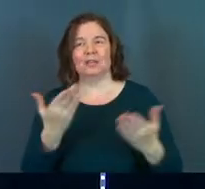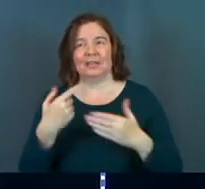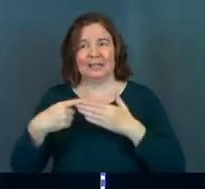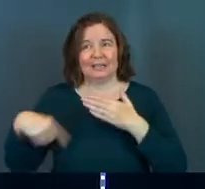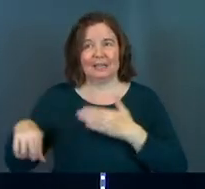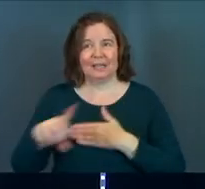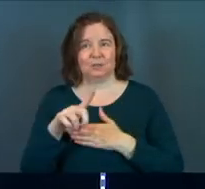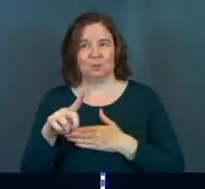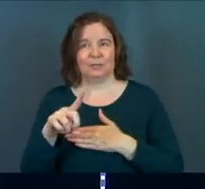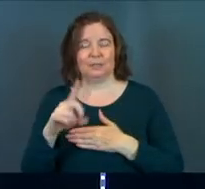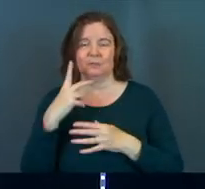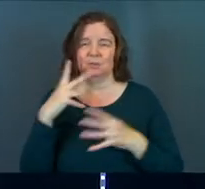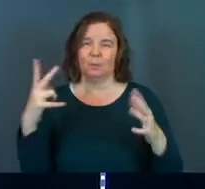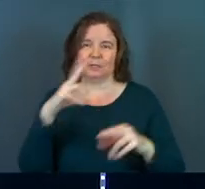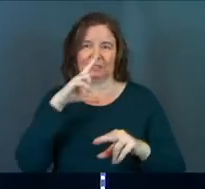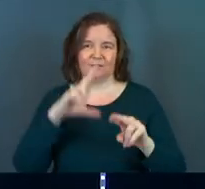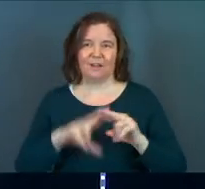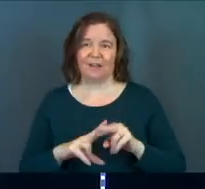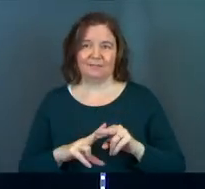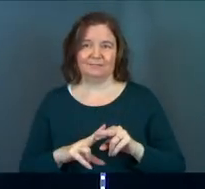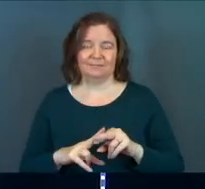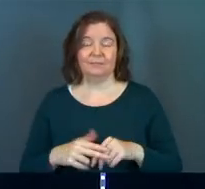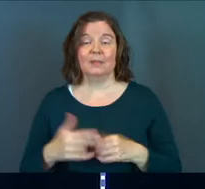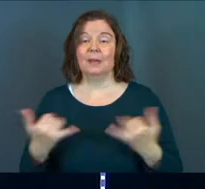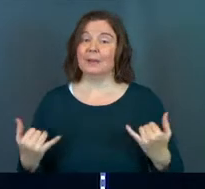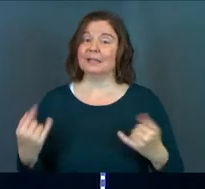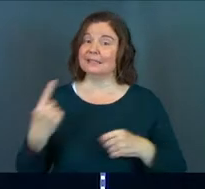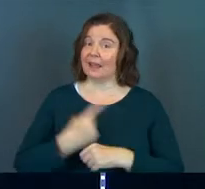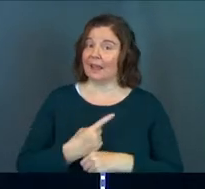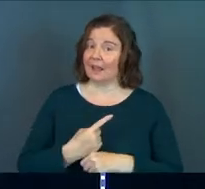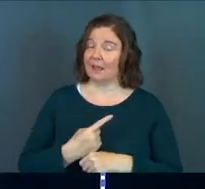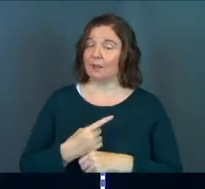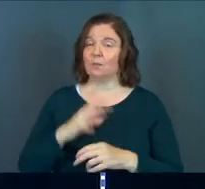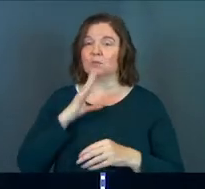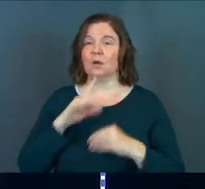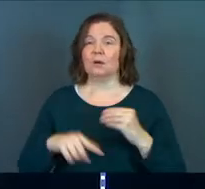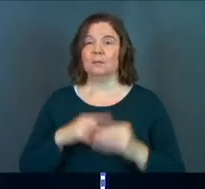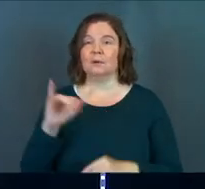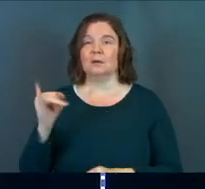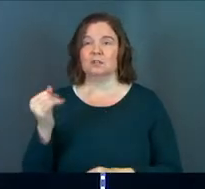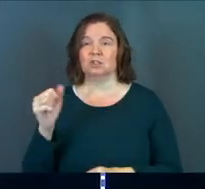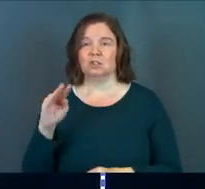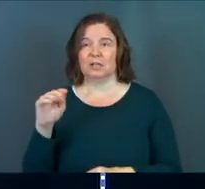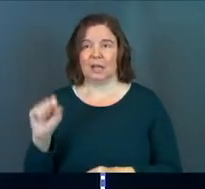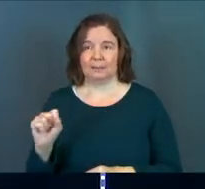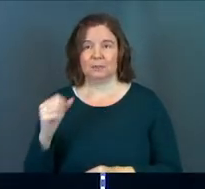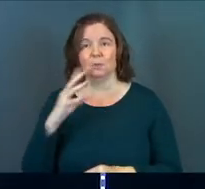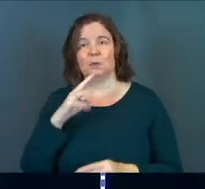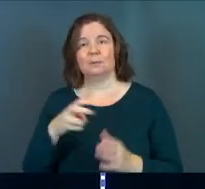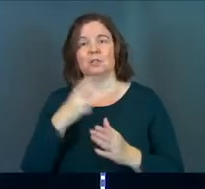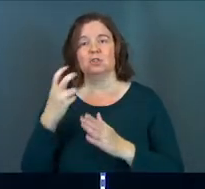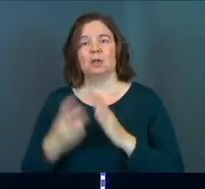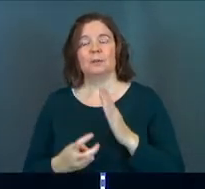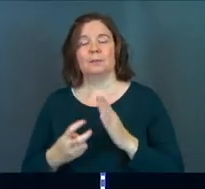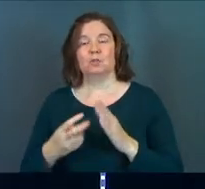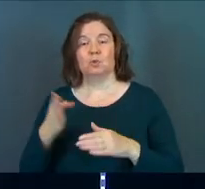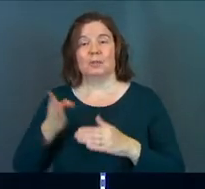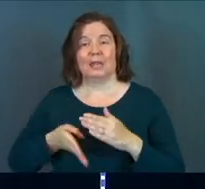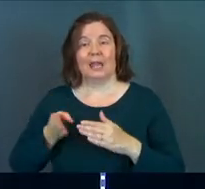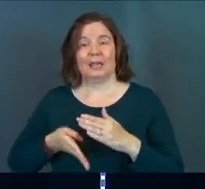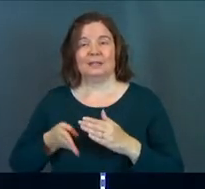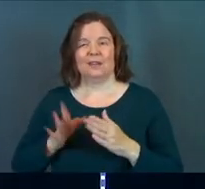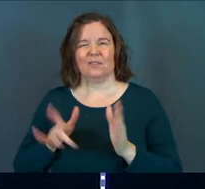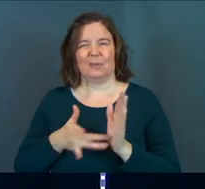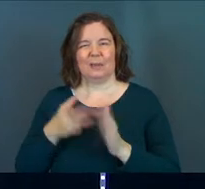next week, Vision Sunday. It's going to be so much fun. But today, we're going to talk about James some more, and today we're going to be jumping in the end,